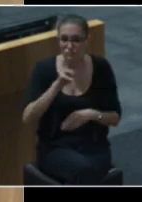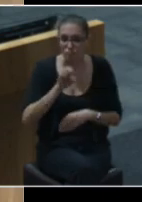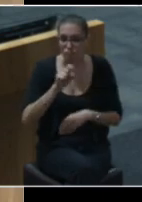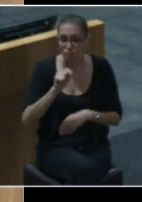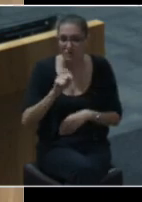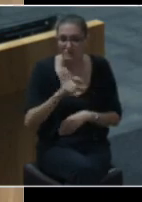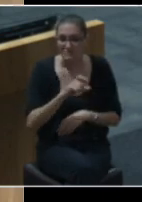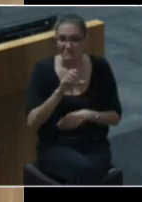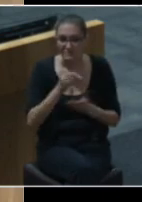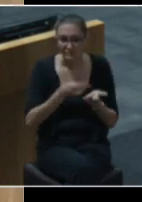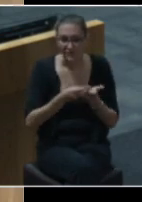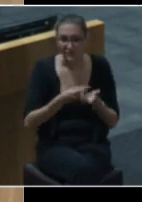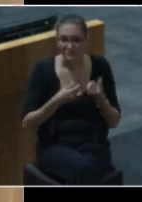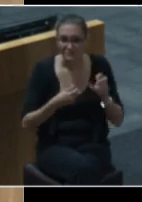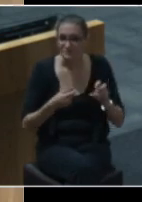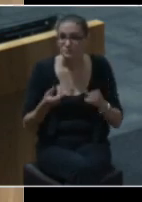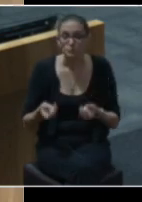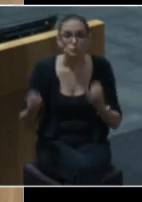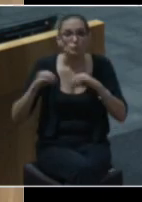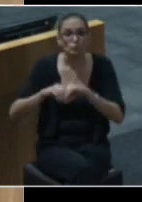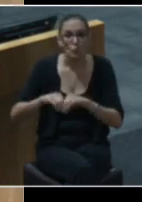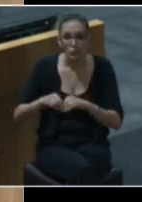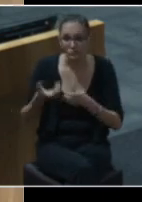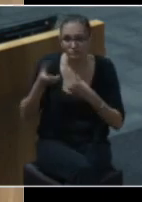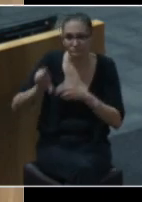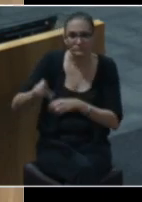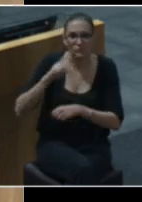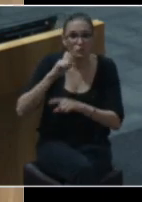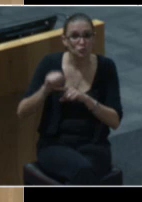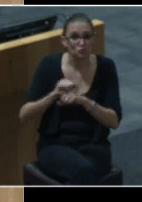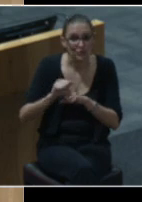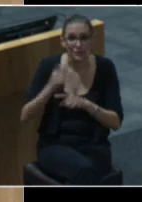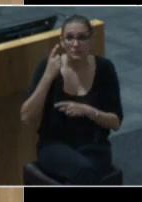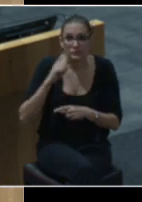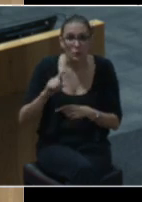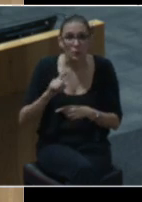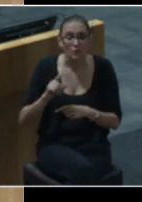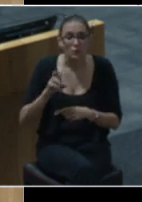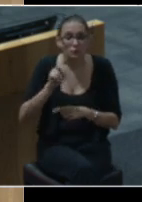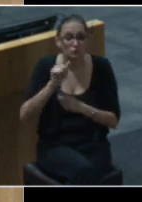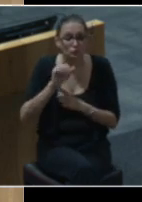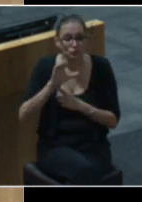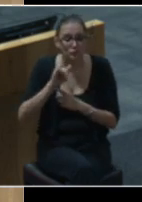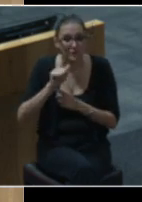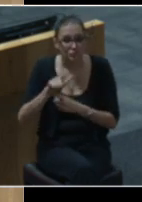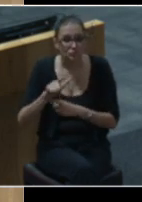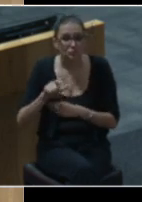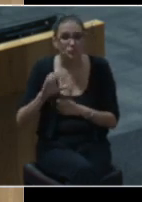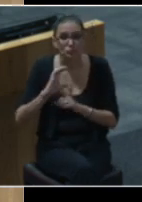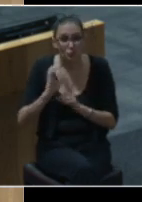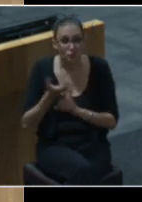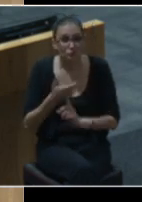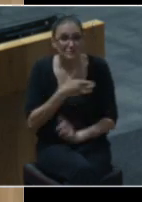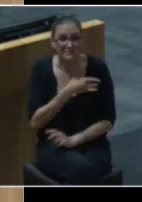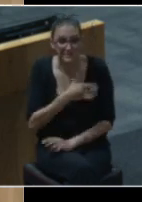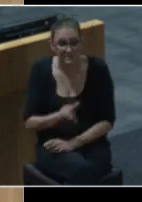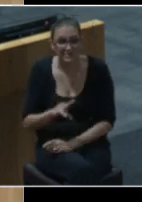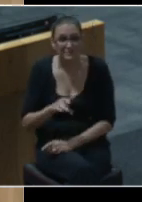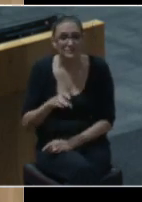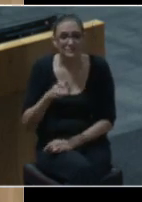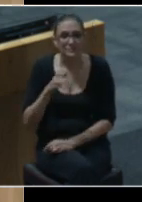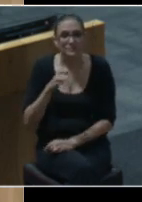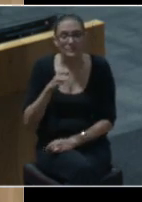officer training on trauma-informed response, unconscious bias, racial and cultural sensitivity, and on the use of